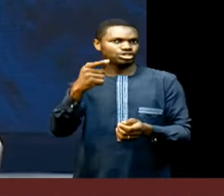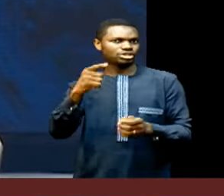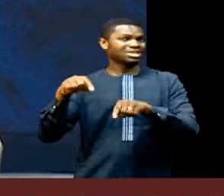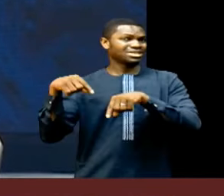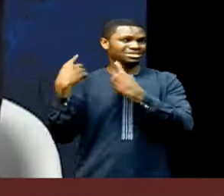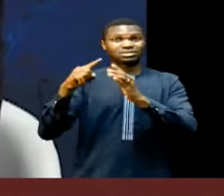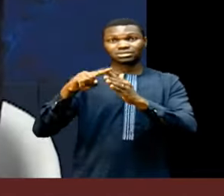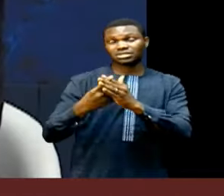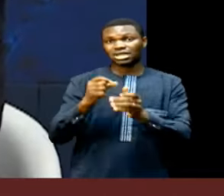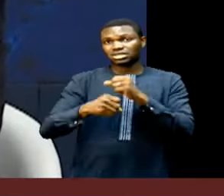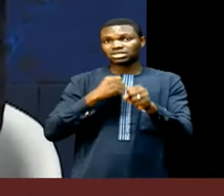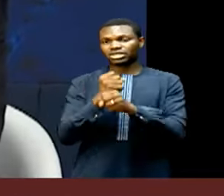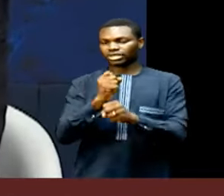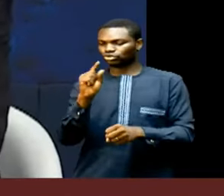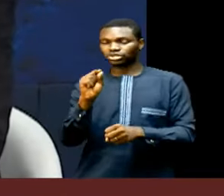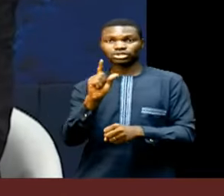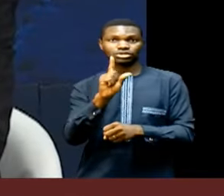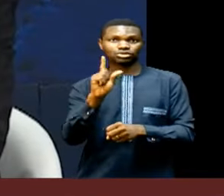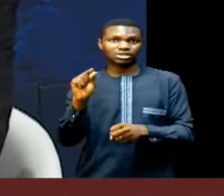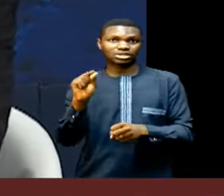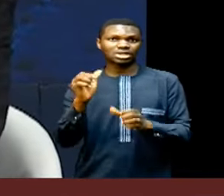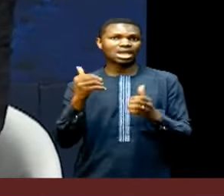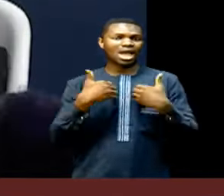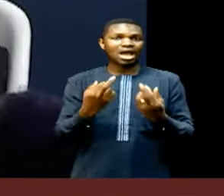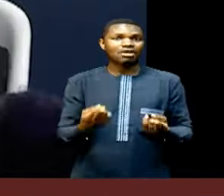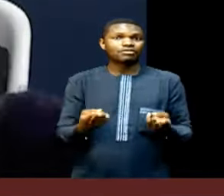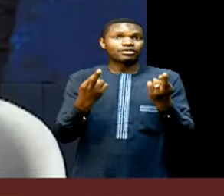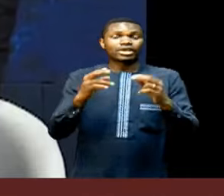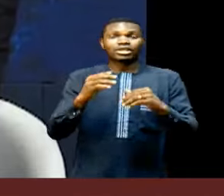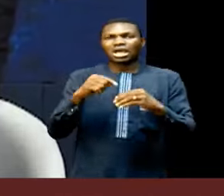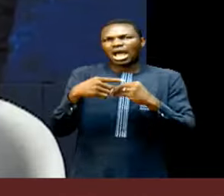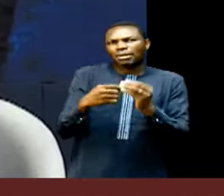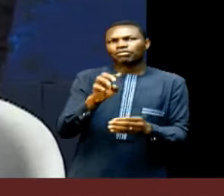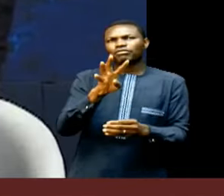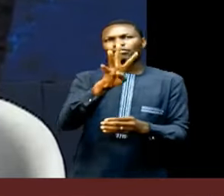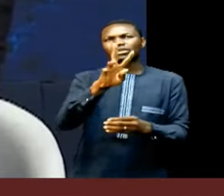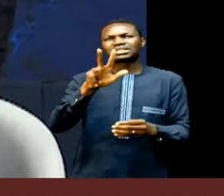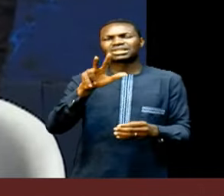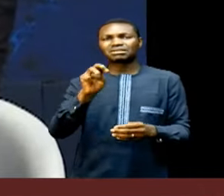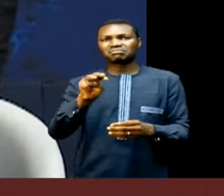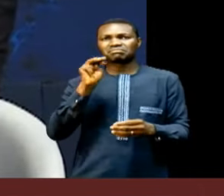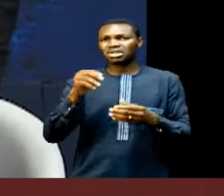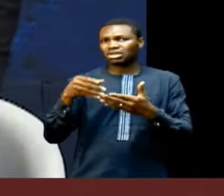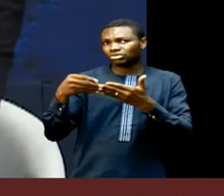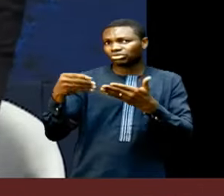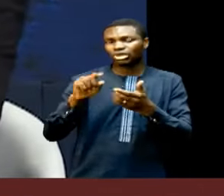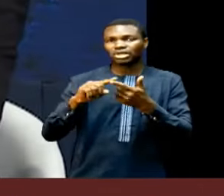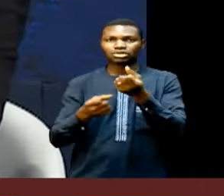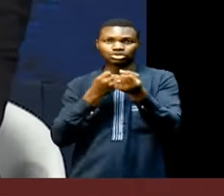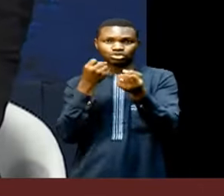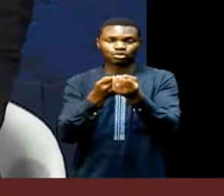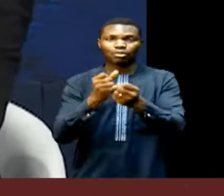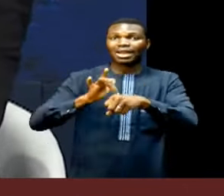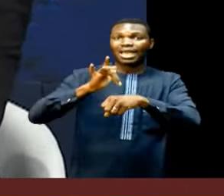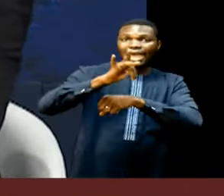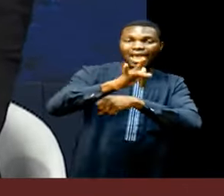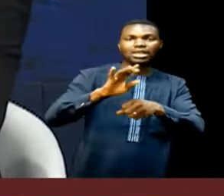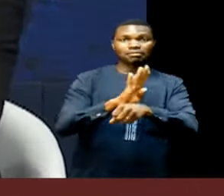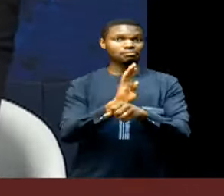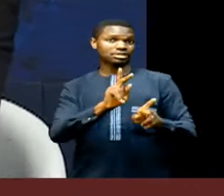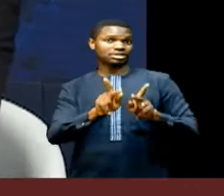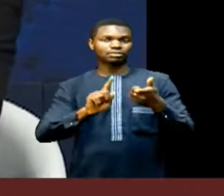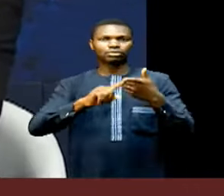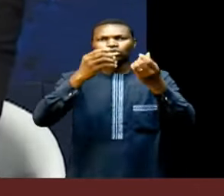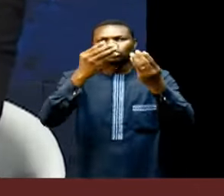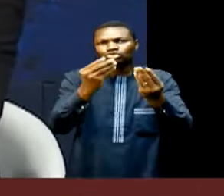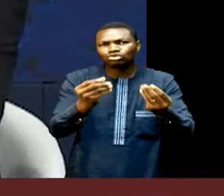2020, it has raised almost $43 million to support early-stage entrepreneurs with solutions to